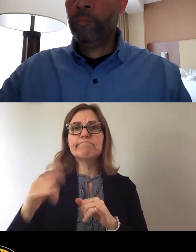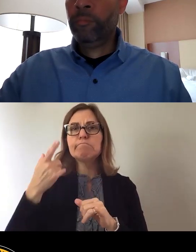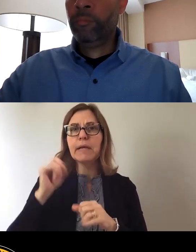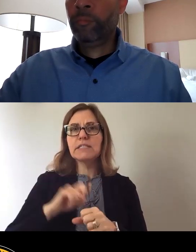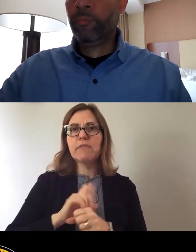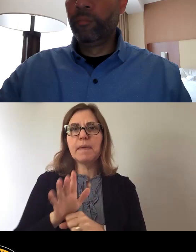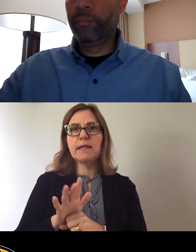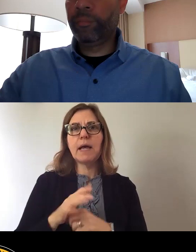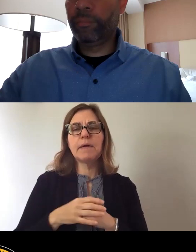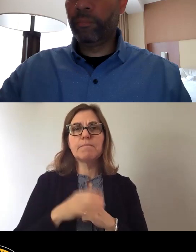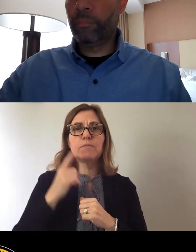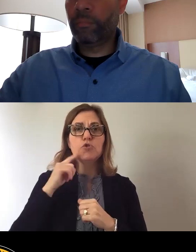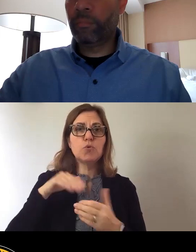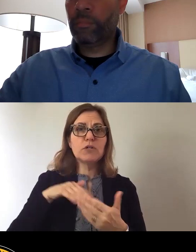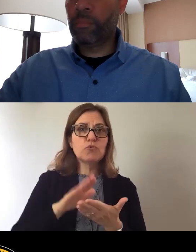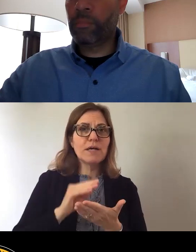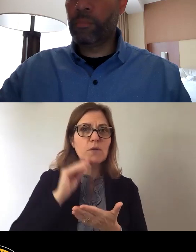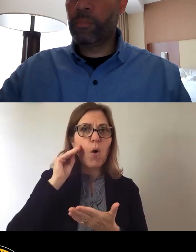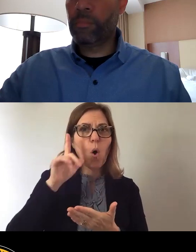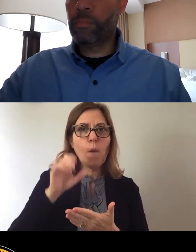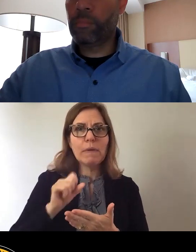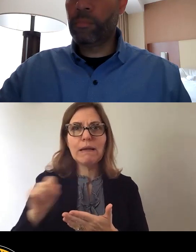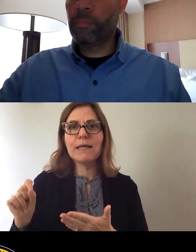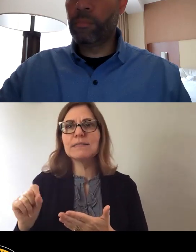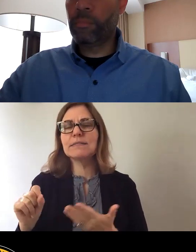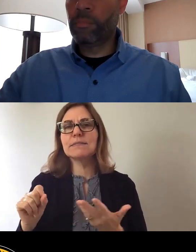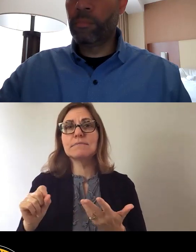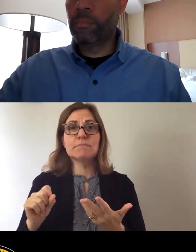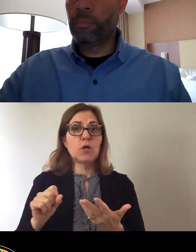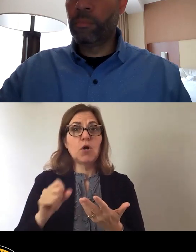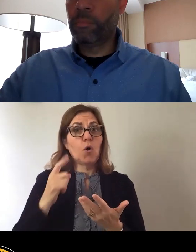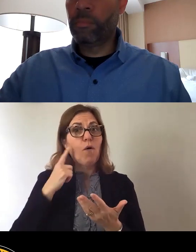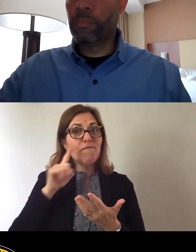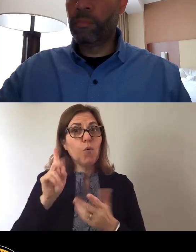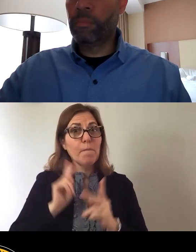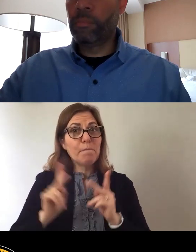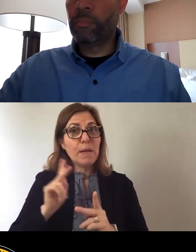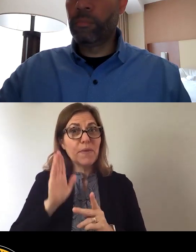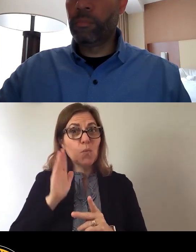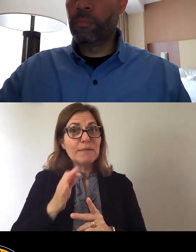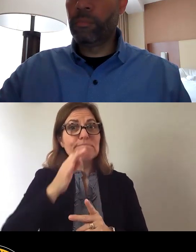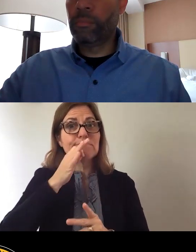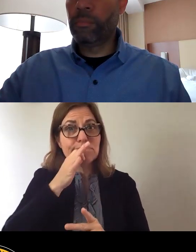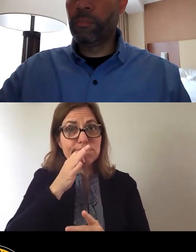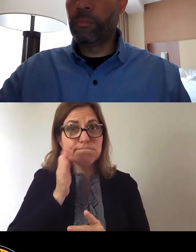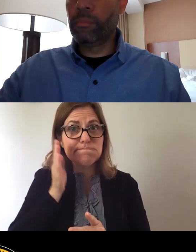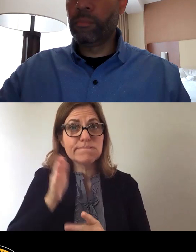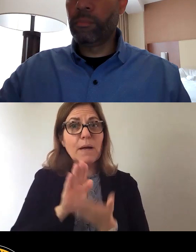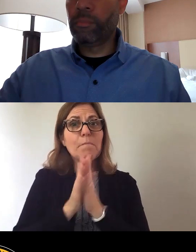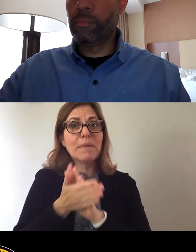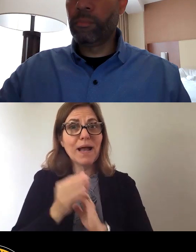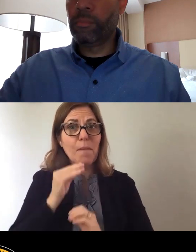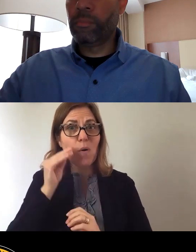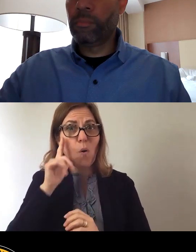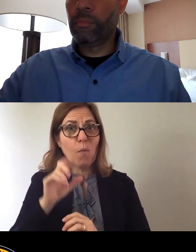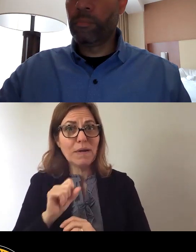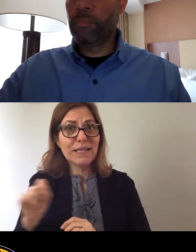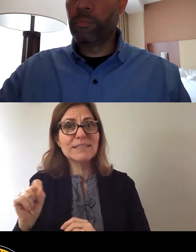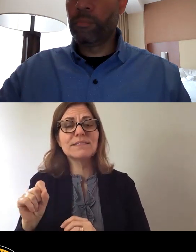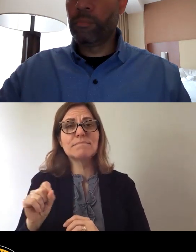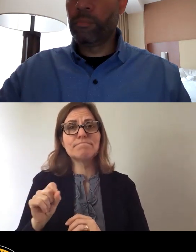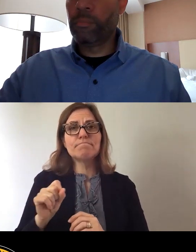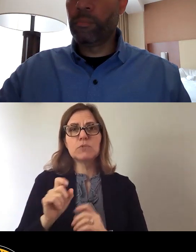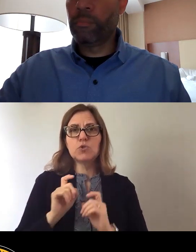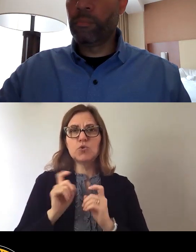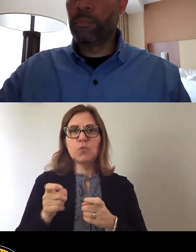to address imminent homelessness. To give vouchers to the parents